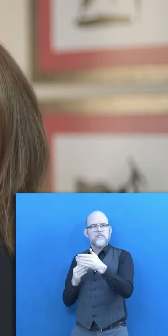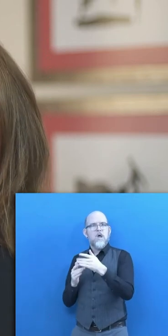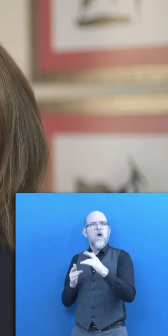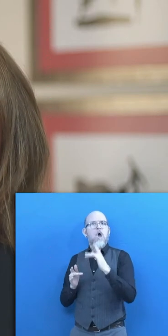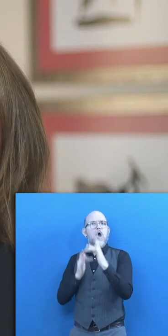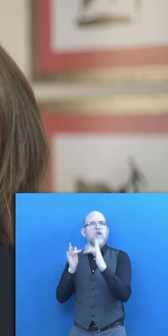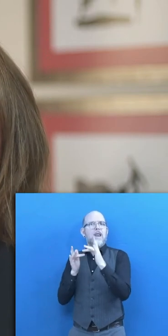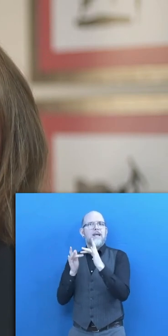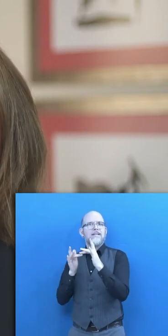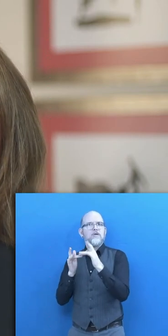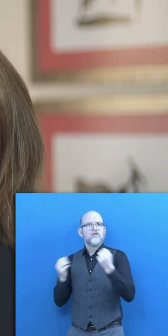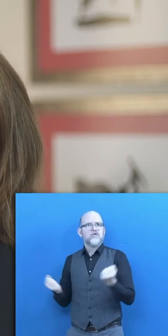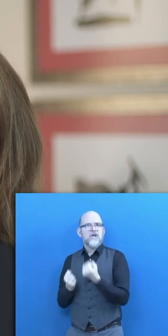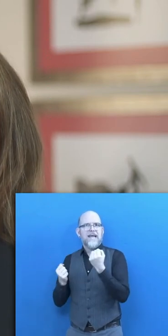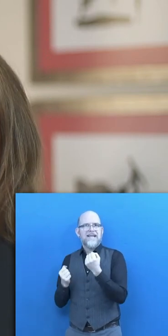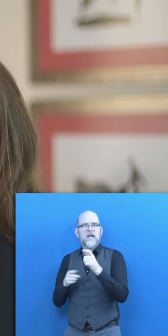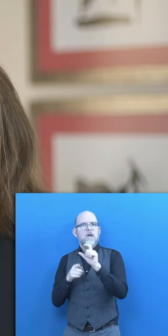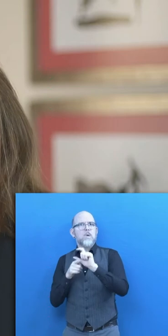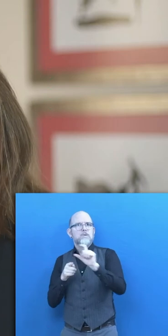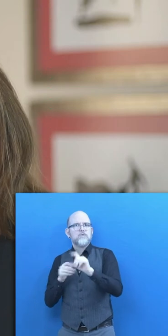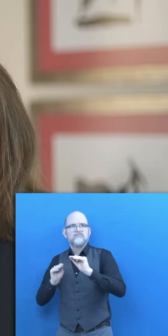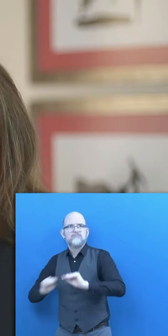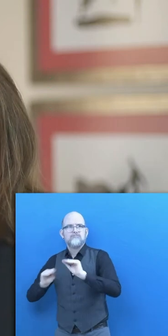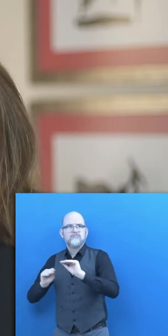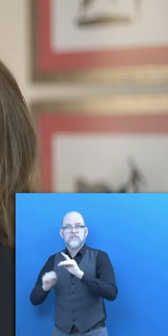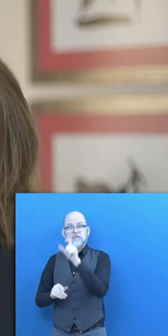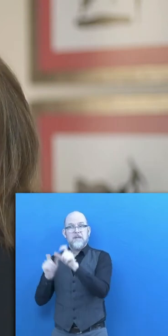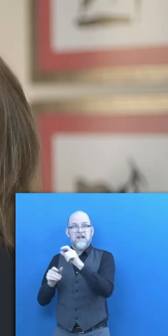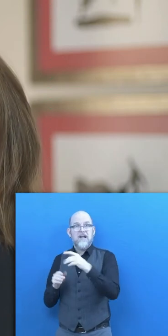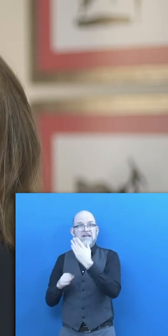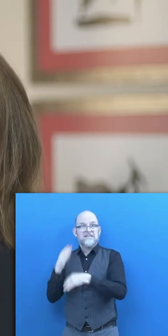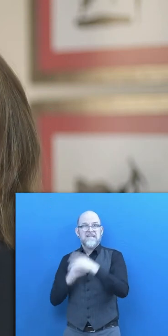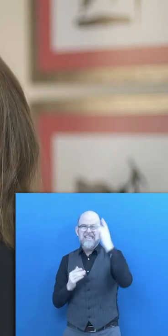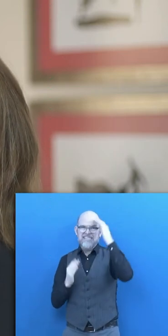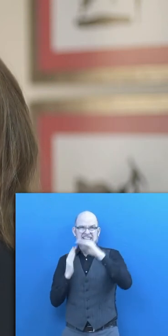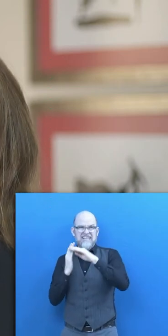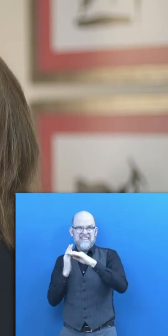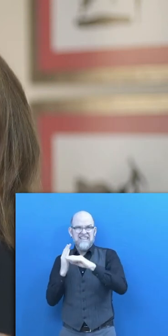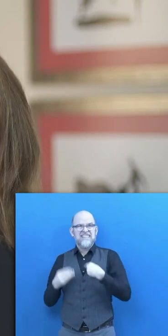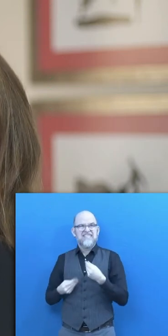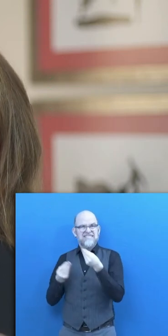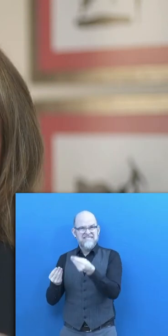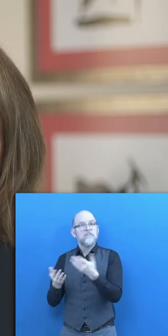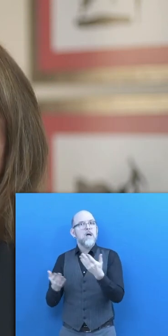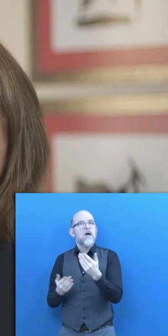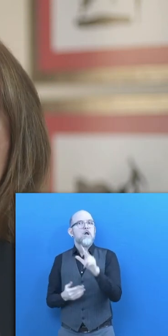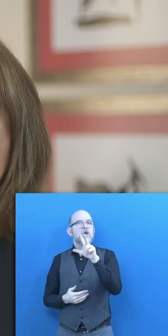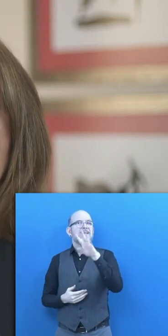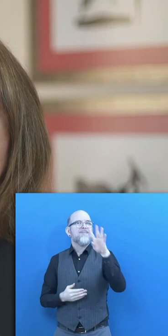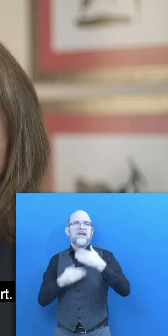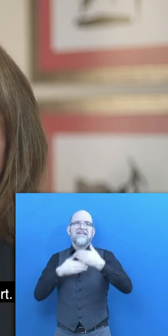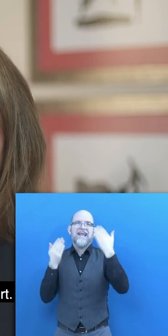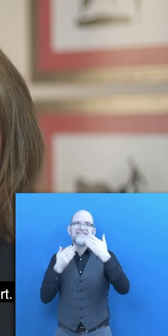a series of online training courses for persons with cognitive disabilities. These courses lasted 34 days and